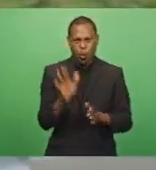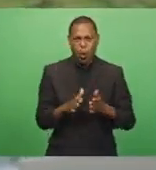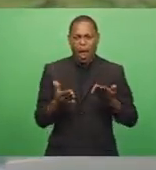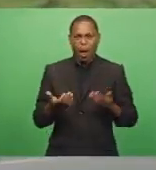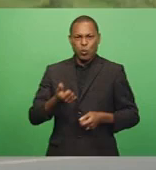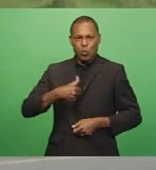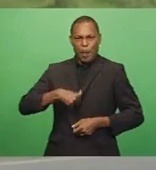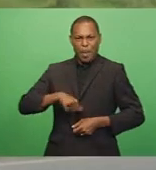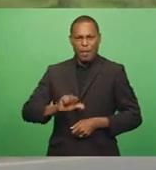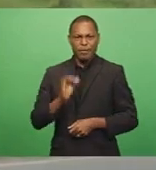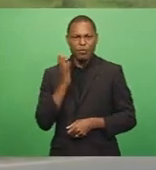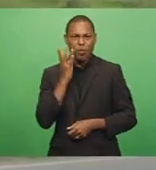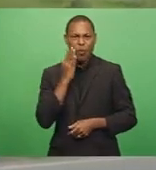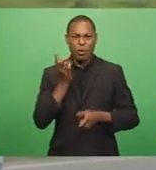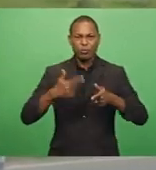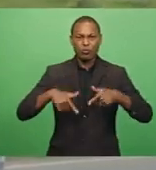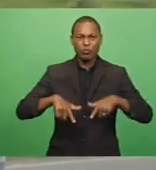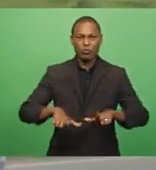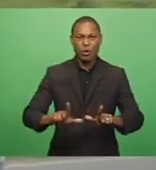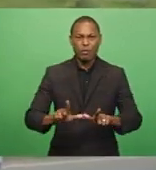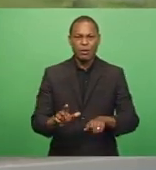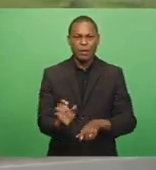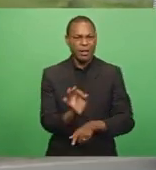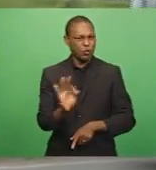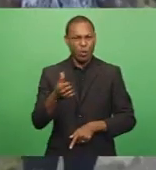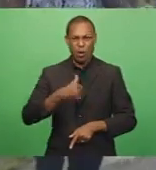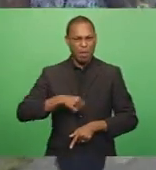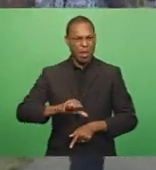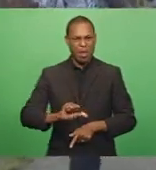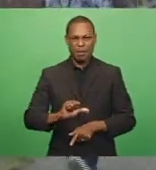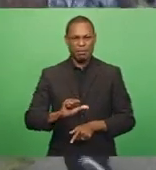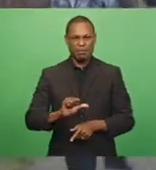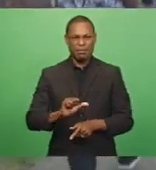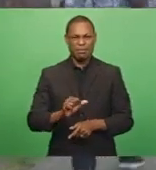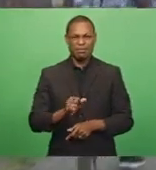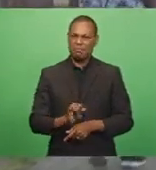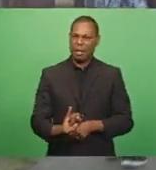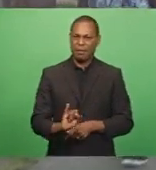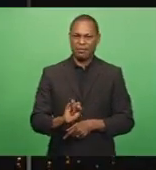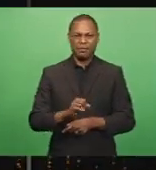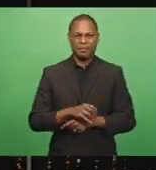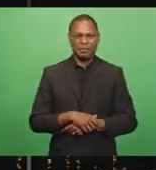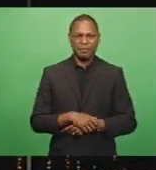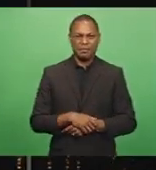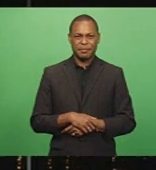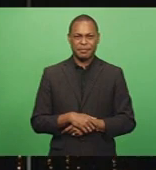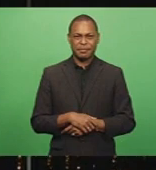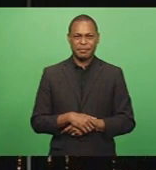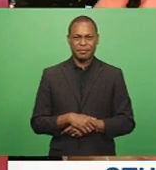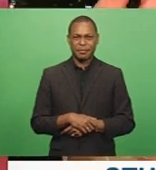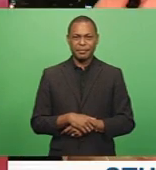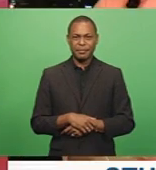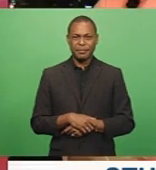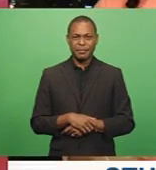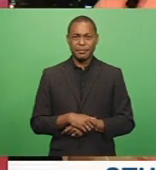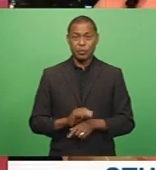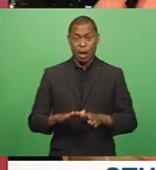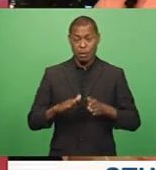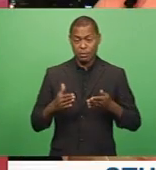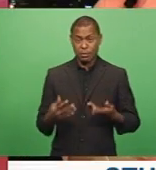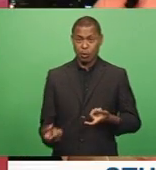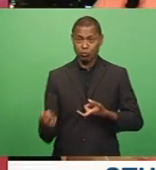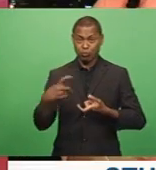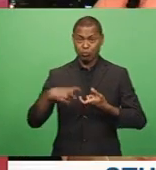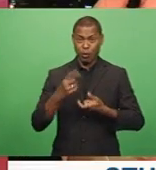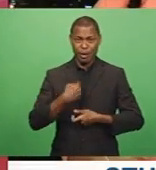transport and to avoid any unruly behavior. Kuroi Tandulala, FBC News. Kuroi Tandulala joins us